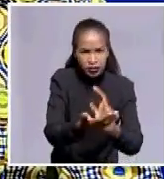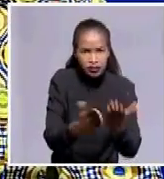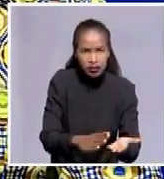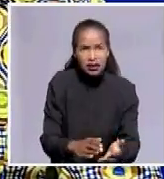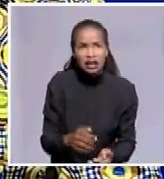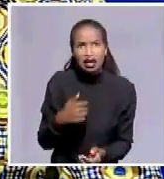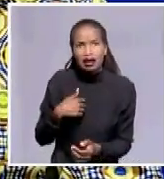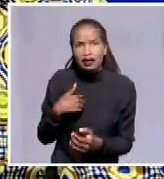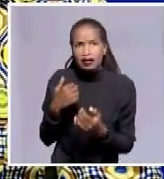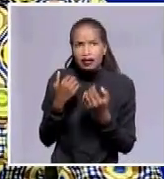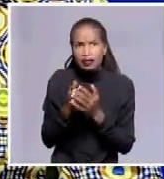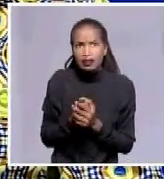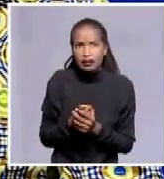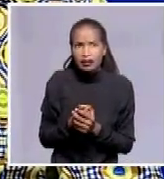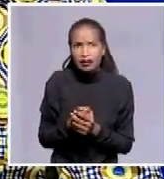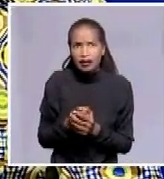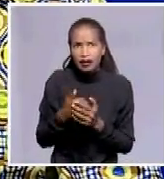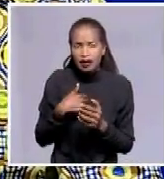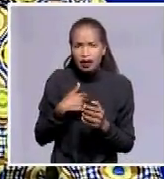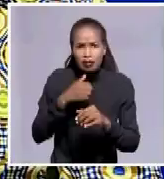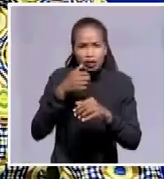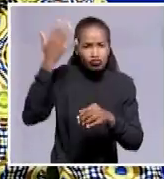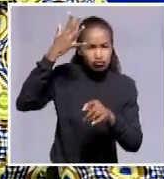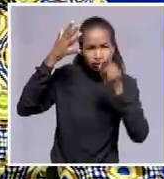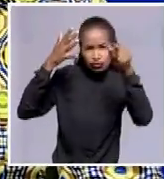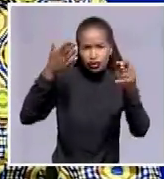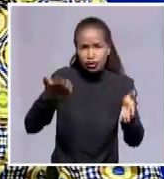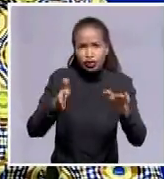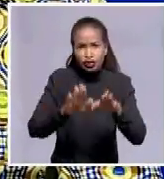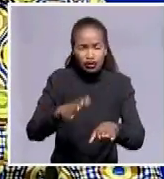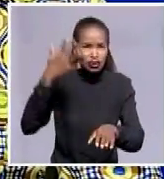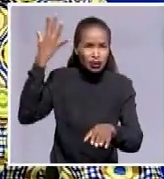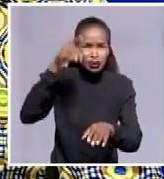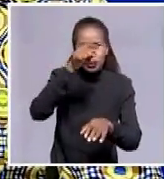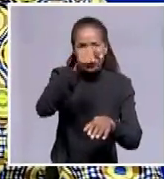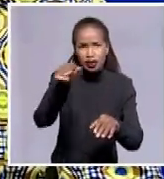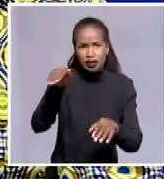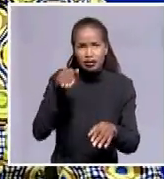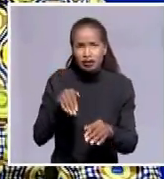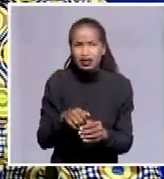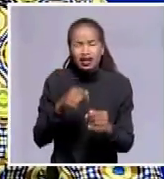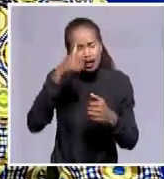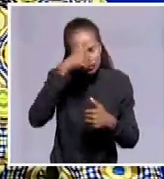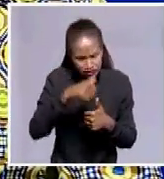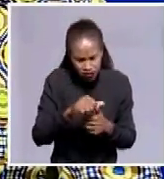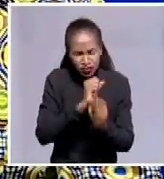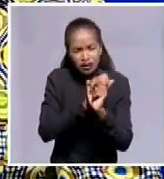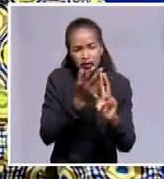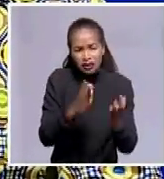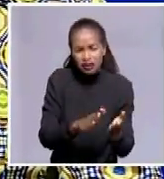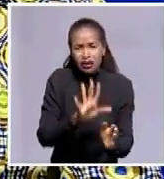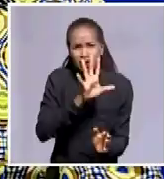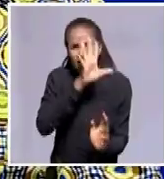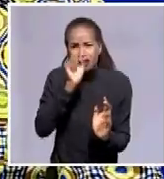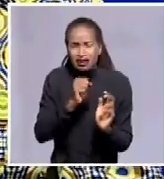send our messages from all the political forces of our countries, from all the citizens of our country, that we remember him as an African